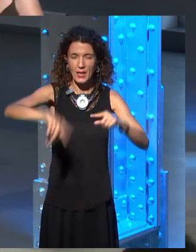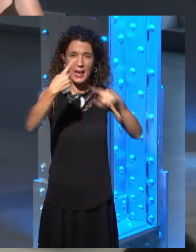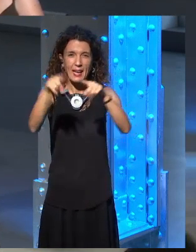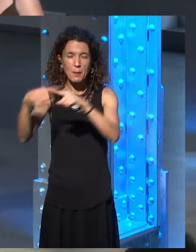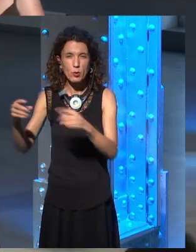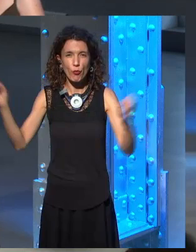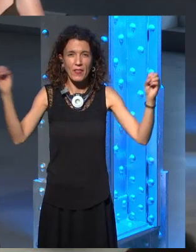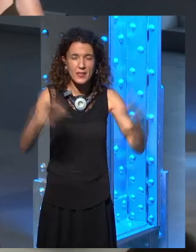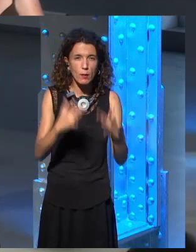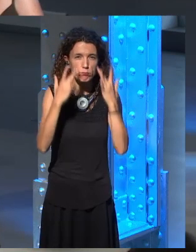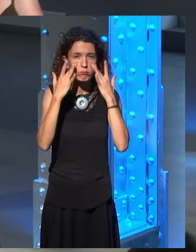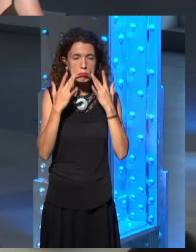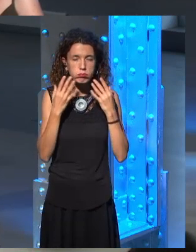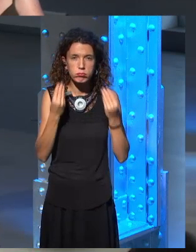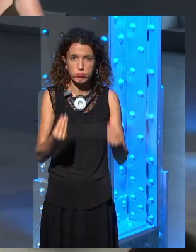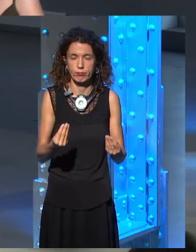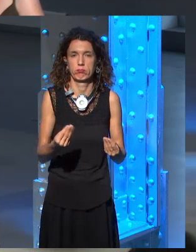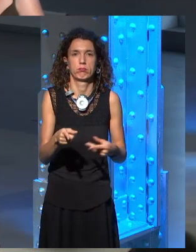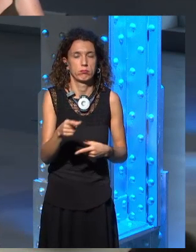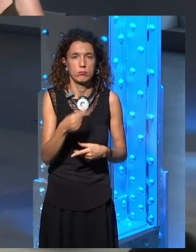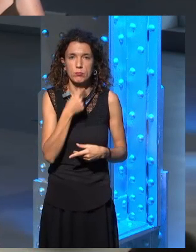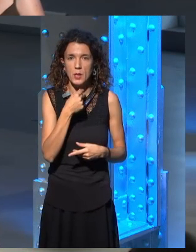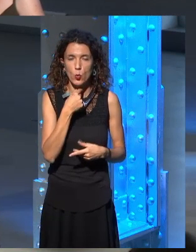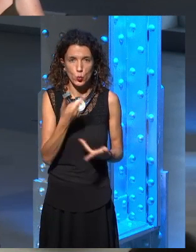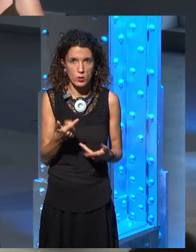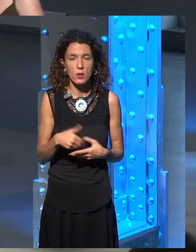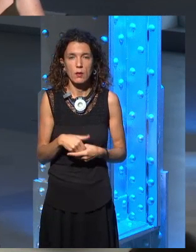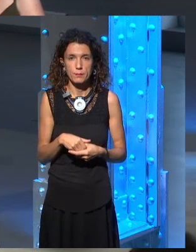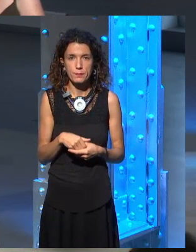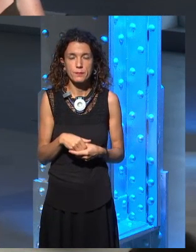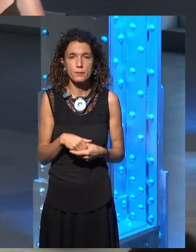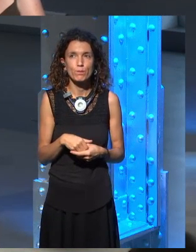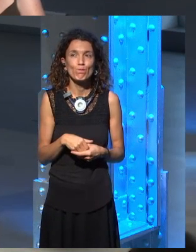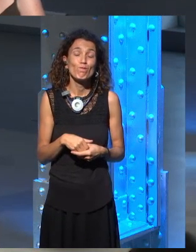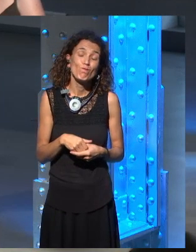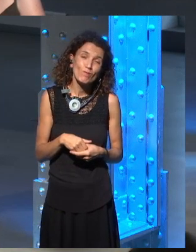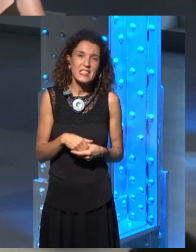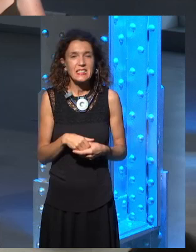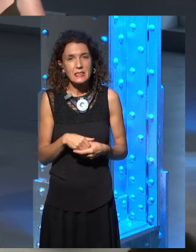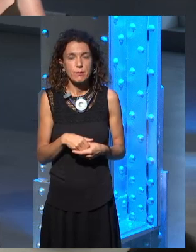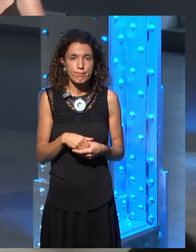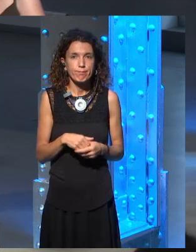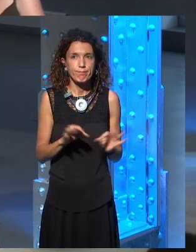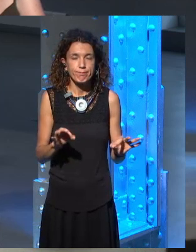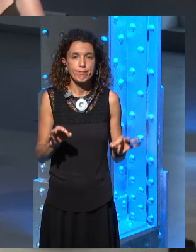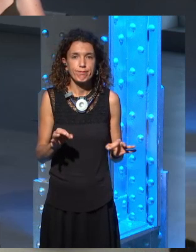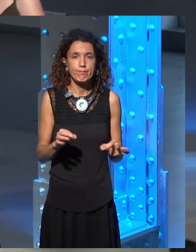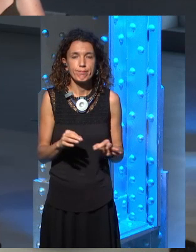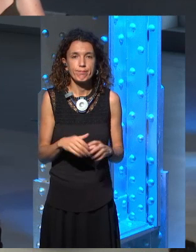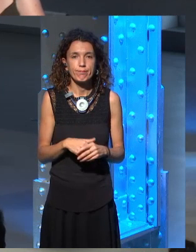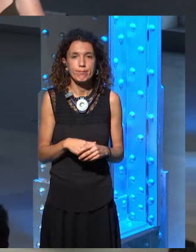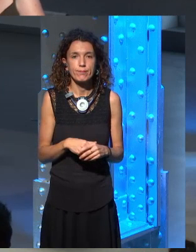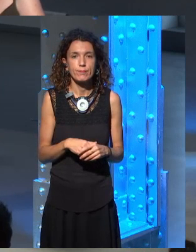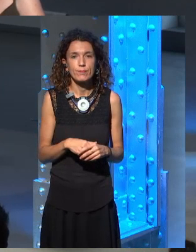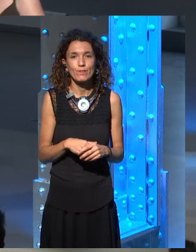The turn that we see for her in A Dance with Dragons is very dark towards the